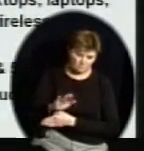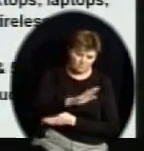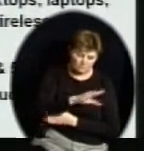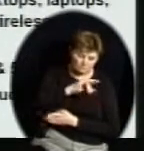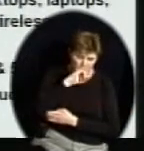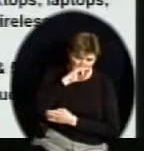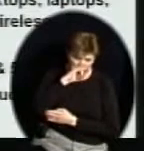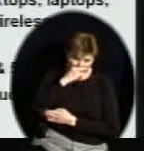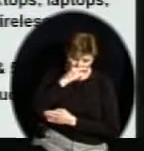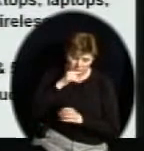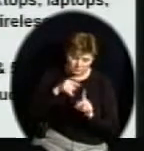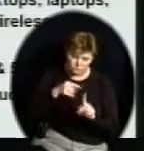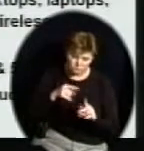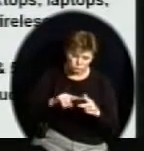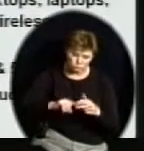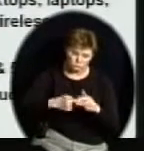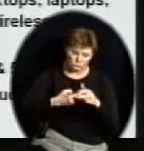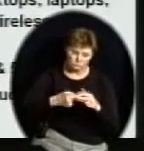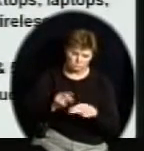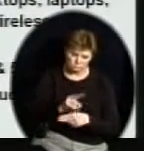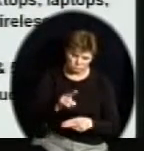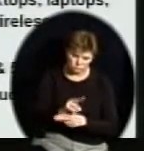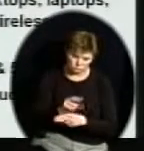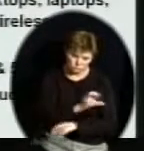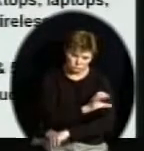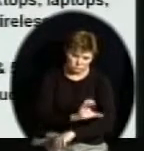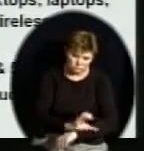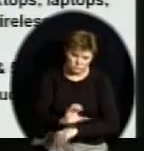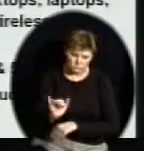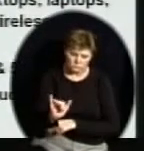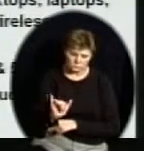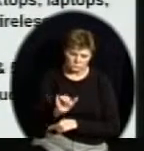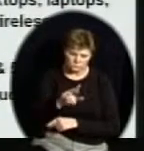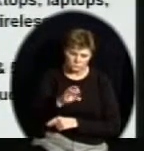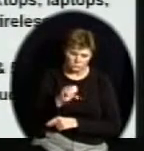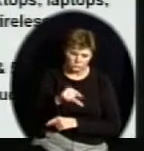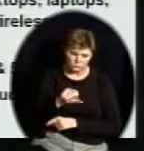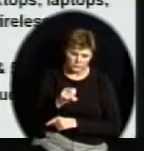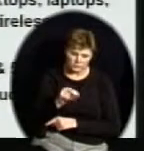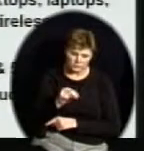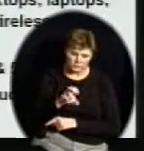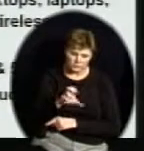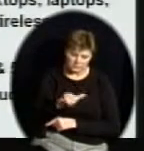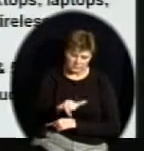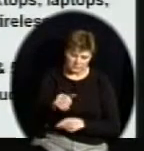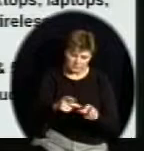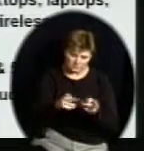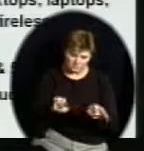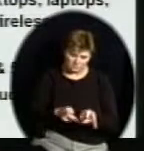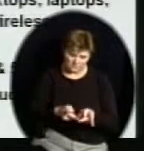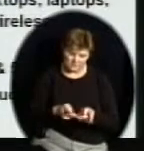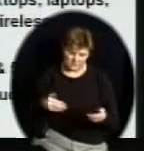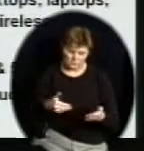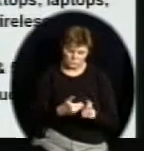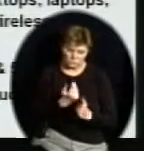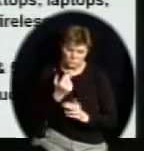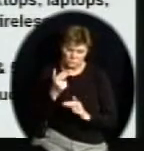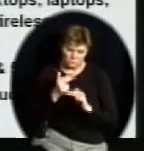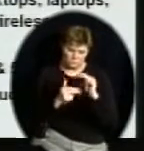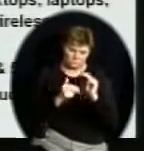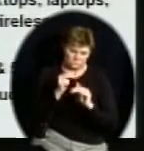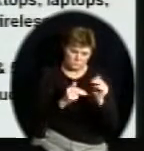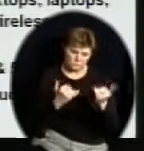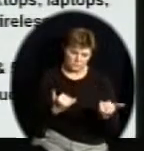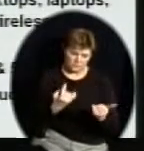students. Certainly, looking at, right now, looking at Regency Place's new construction and making sure we're ready to add the technology needed there.